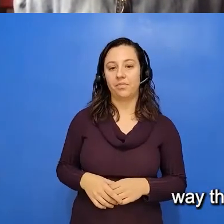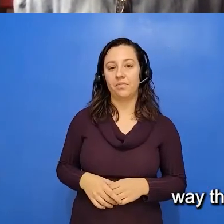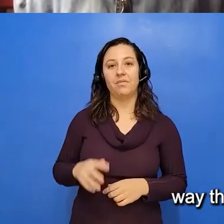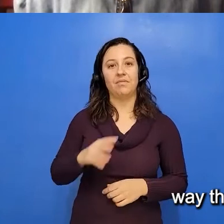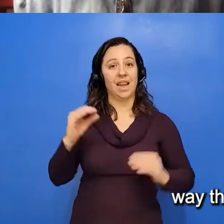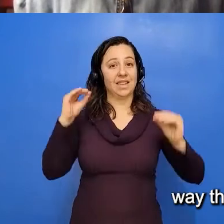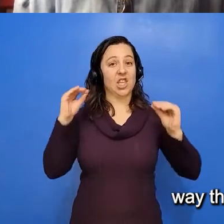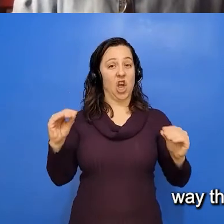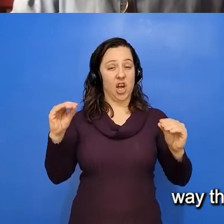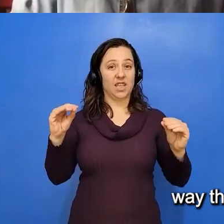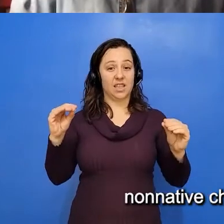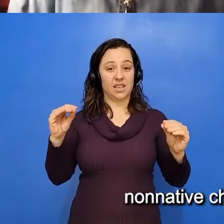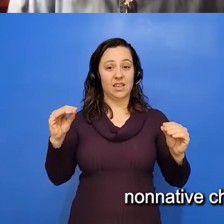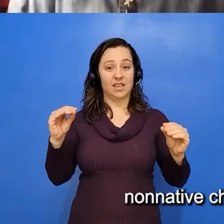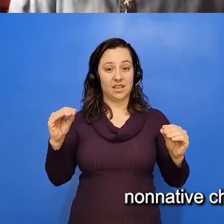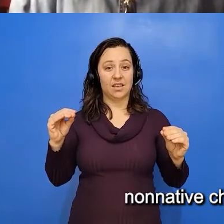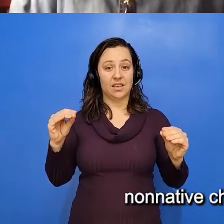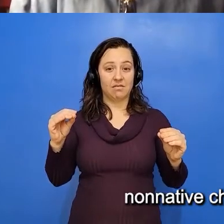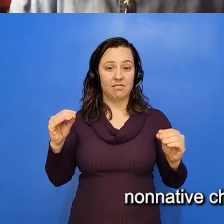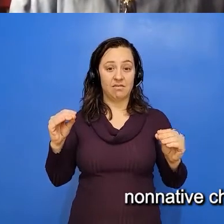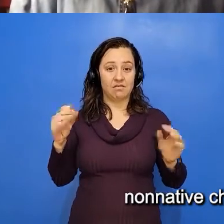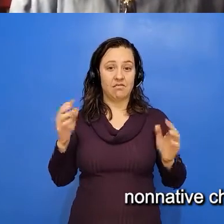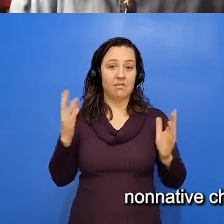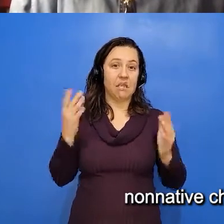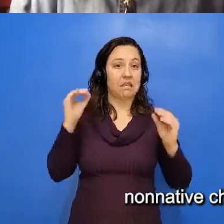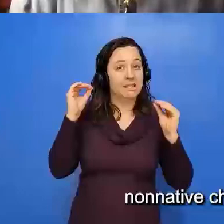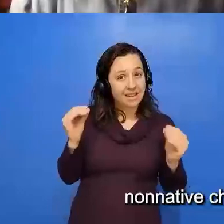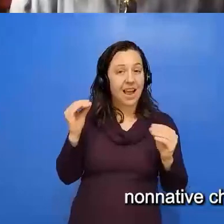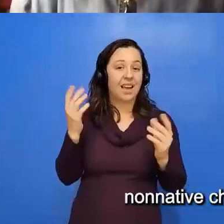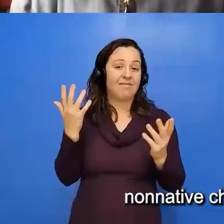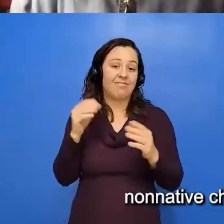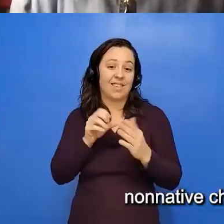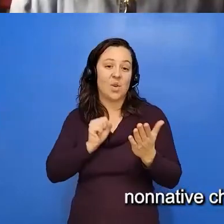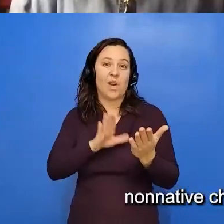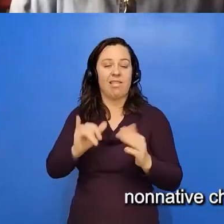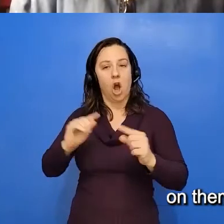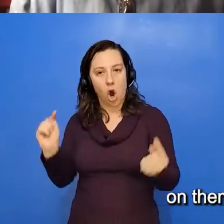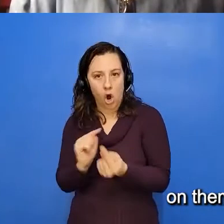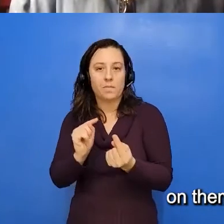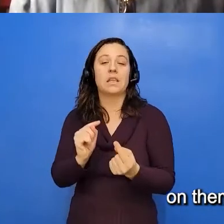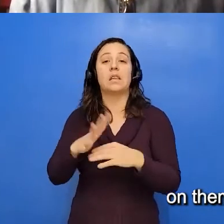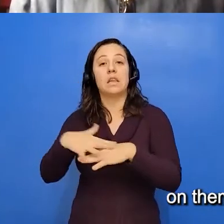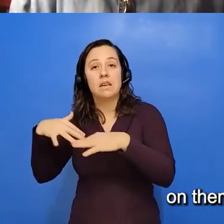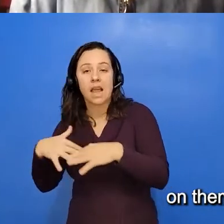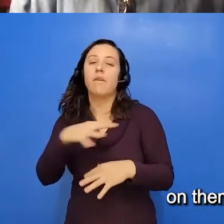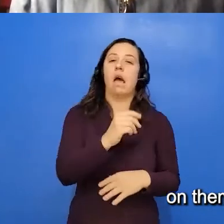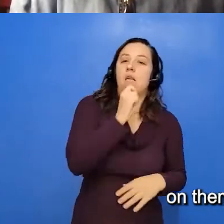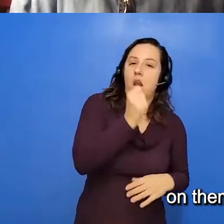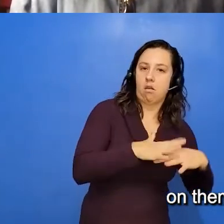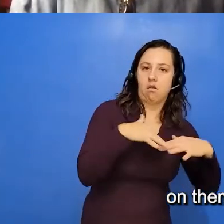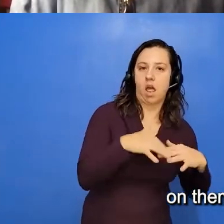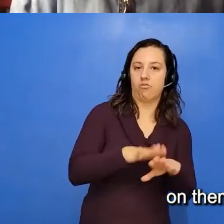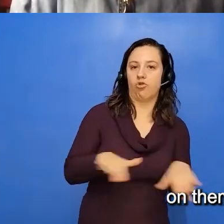that harms both Native and non-Native children. And seeing that impact on them